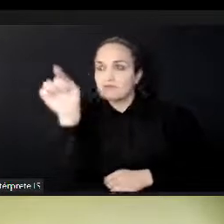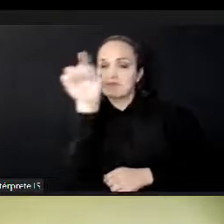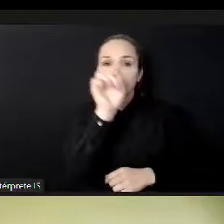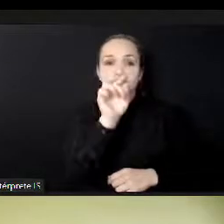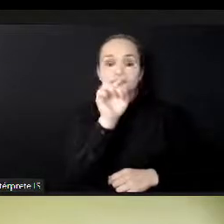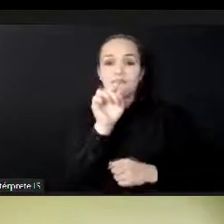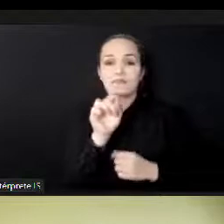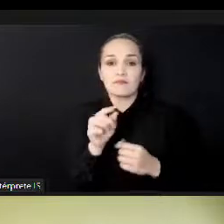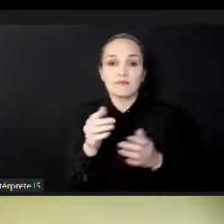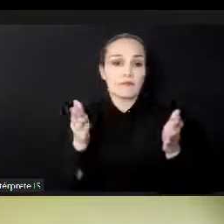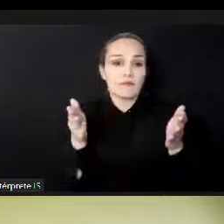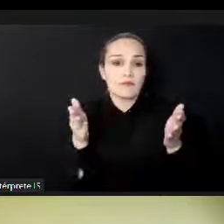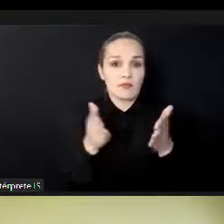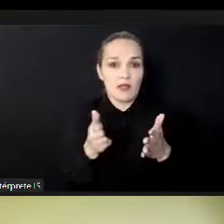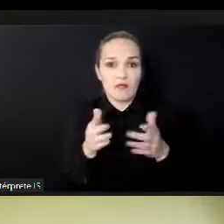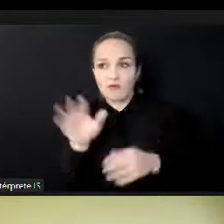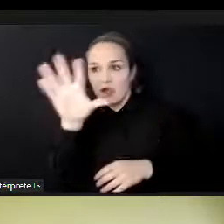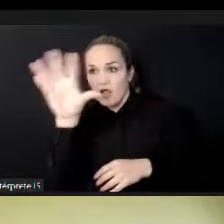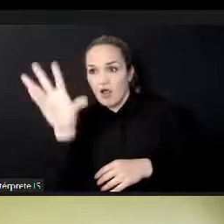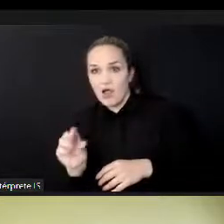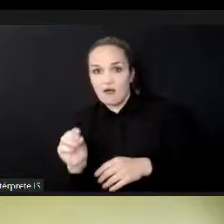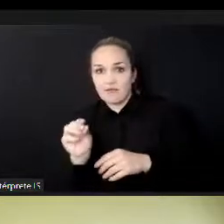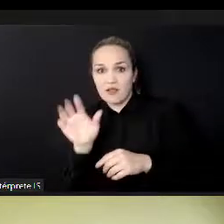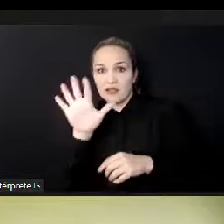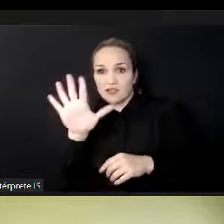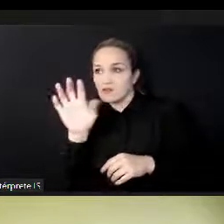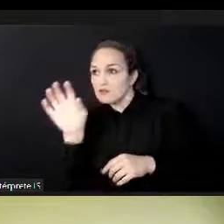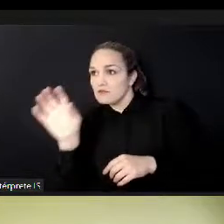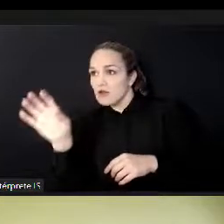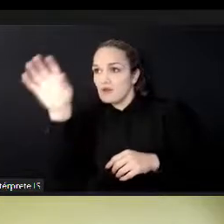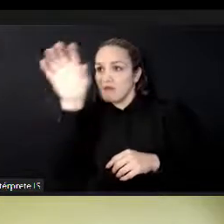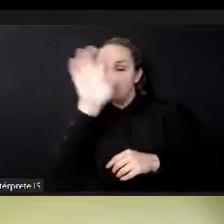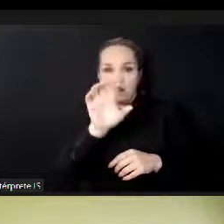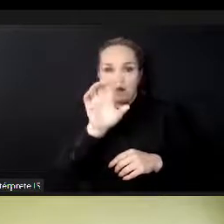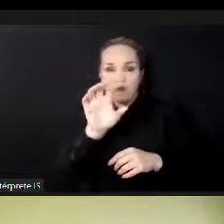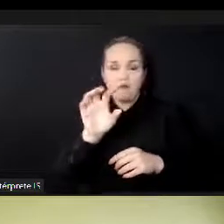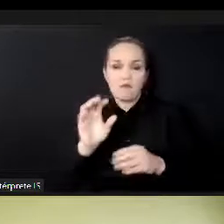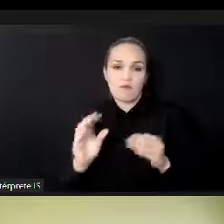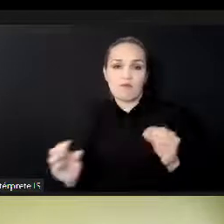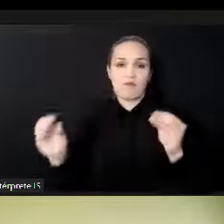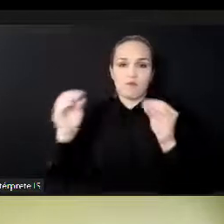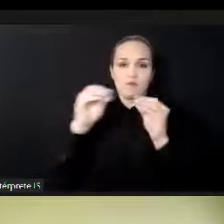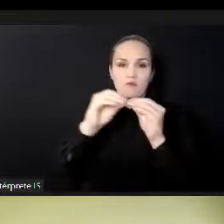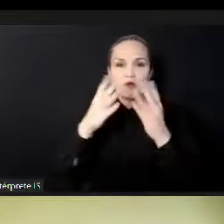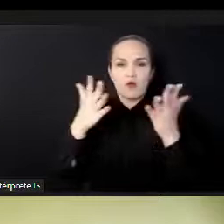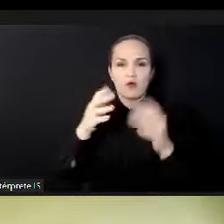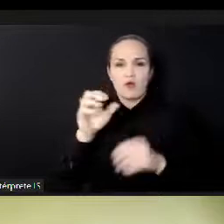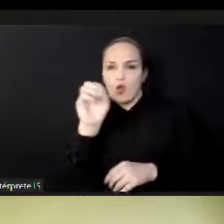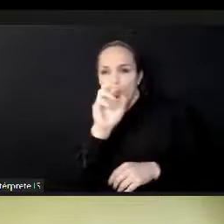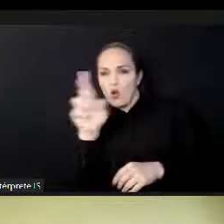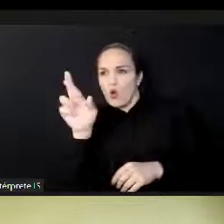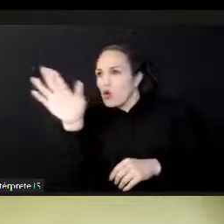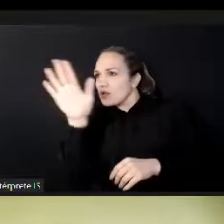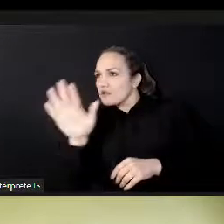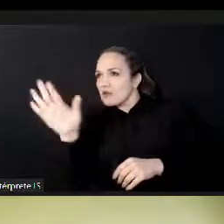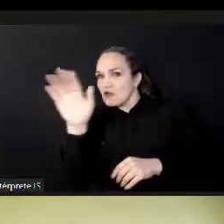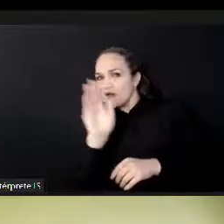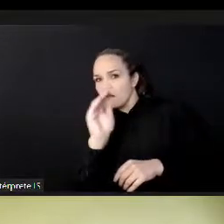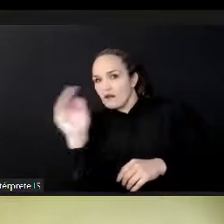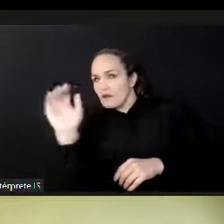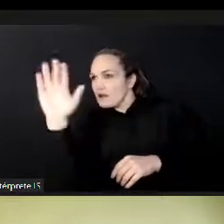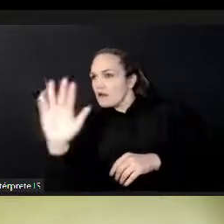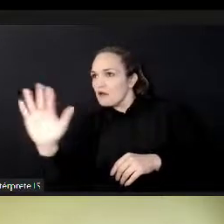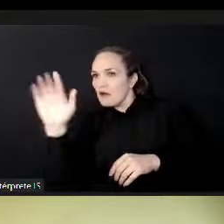soon, within a short period, we may be able to do most of the continent. We